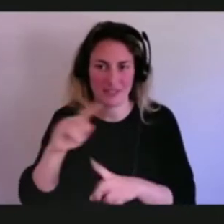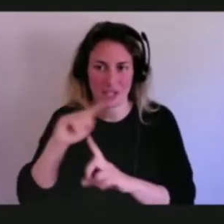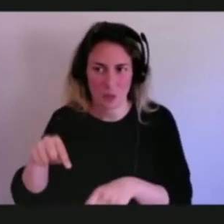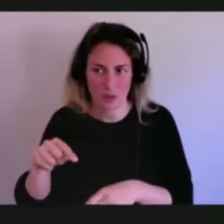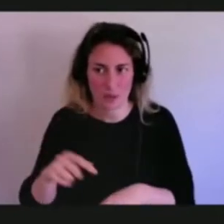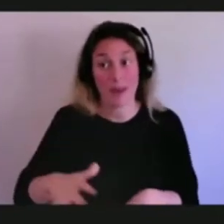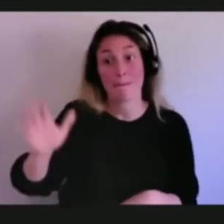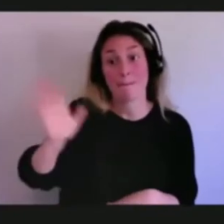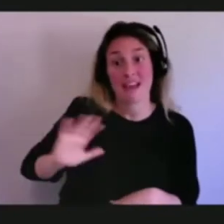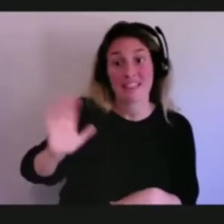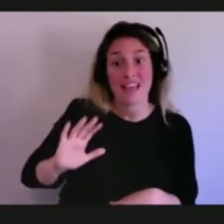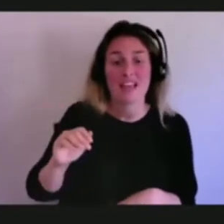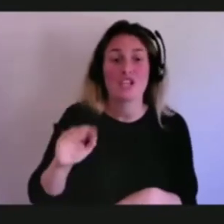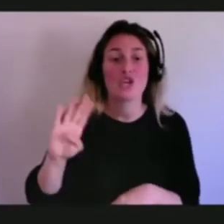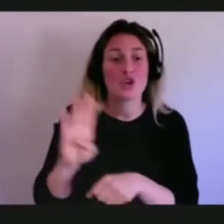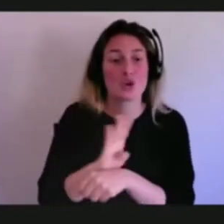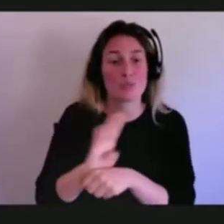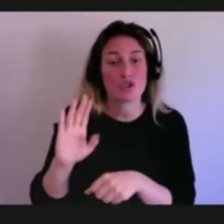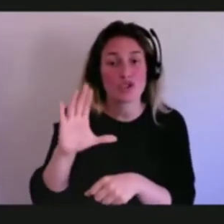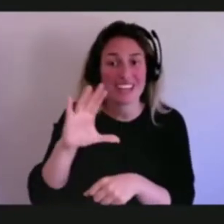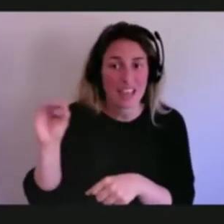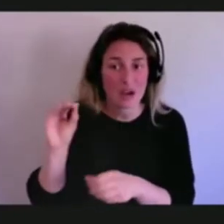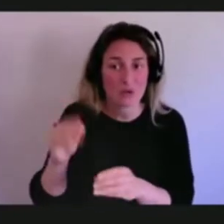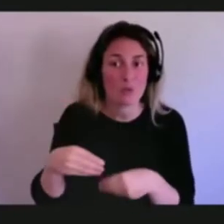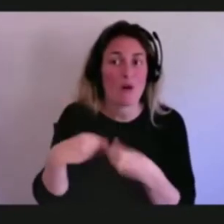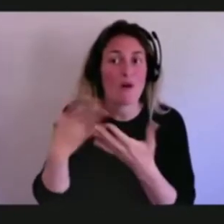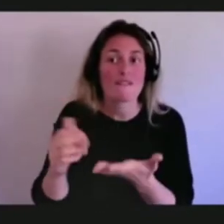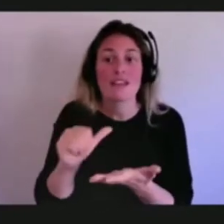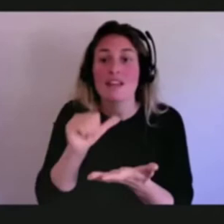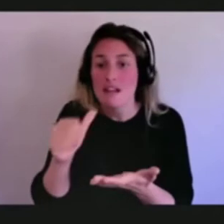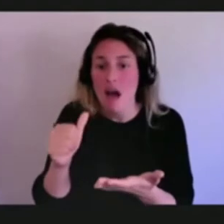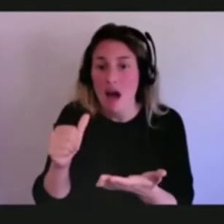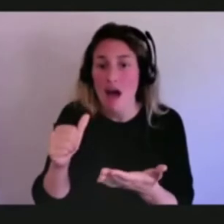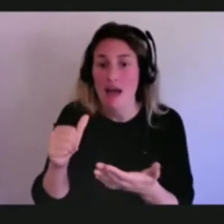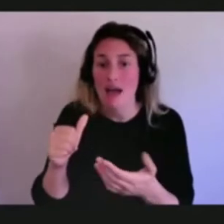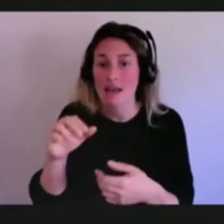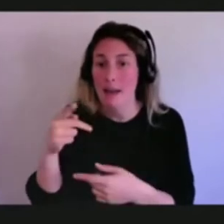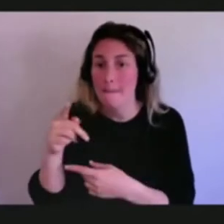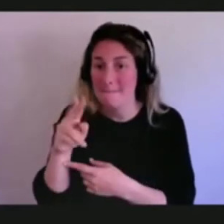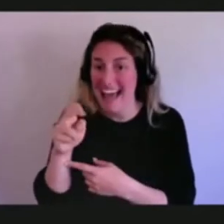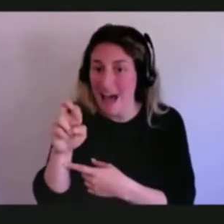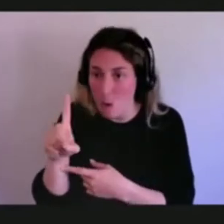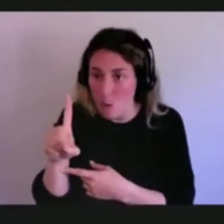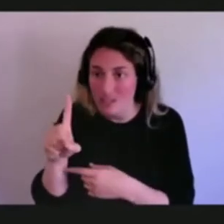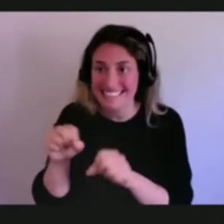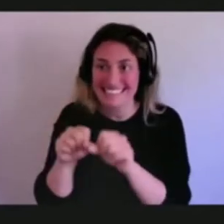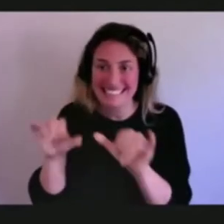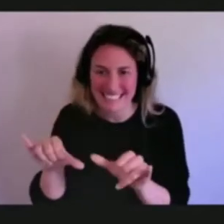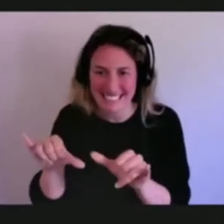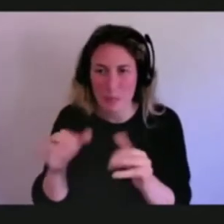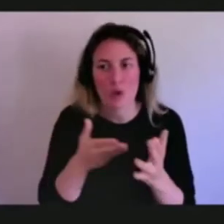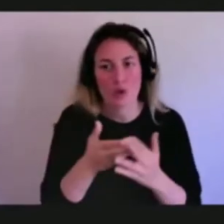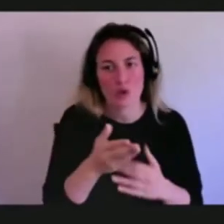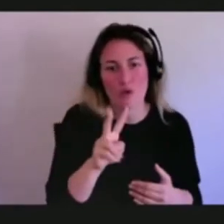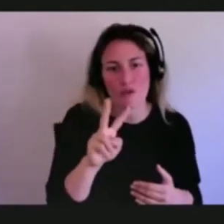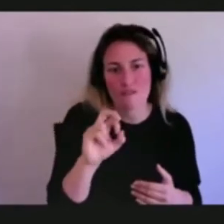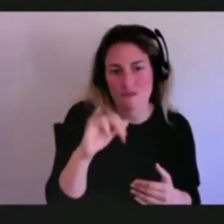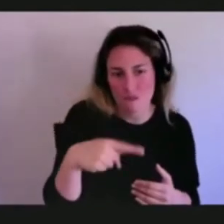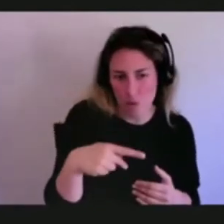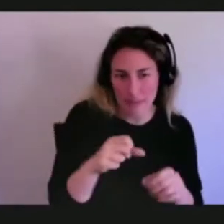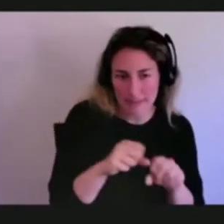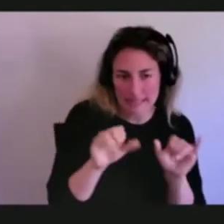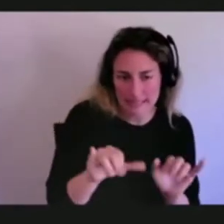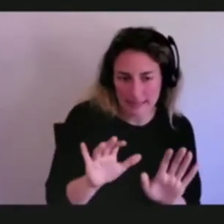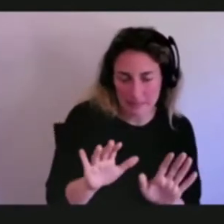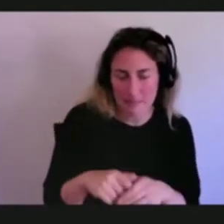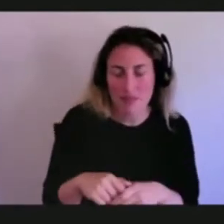that were offering non-powered systems, which are all voice-over IP systems, were moving to